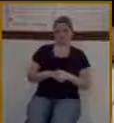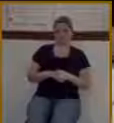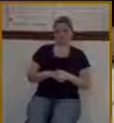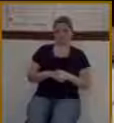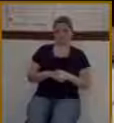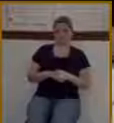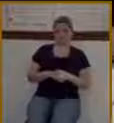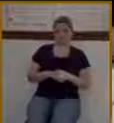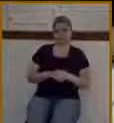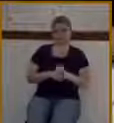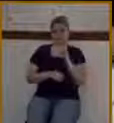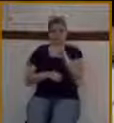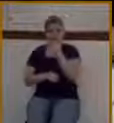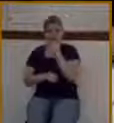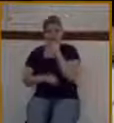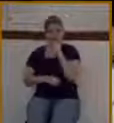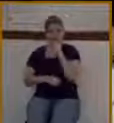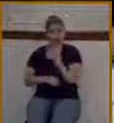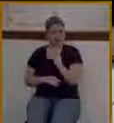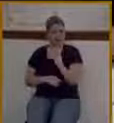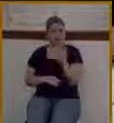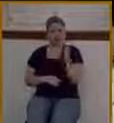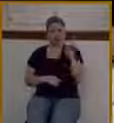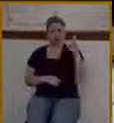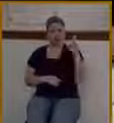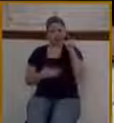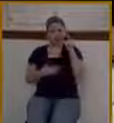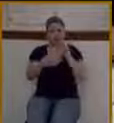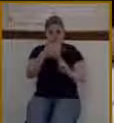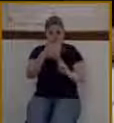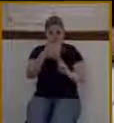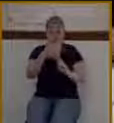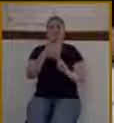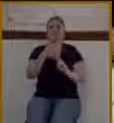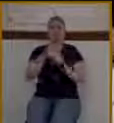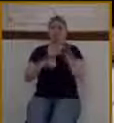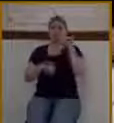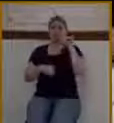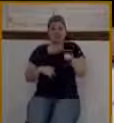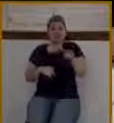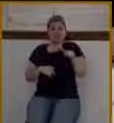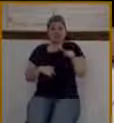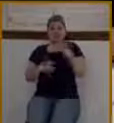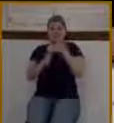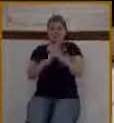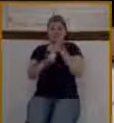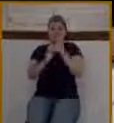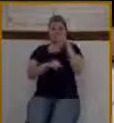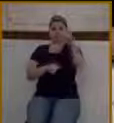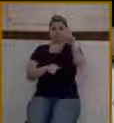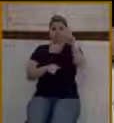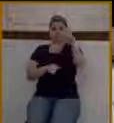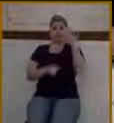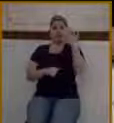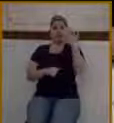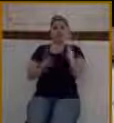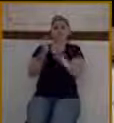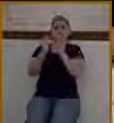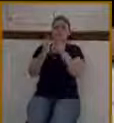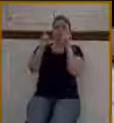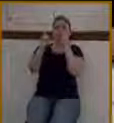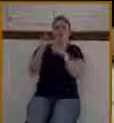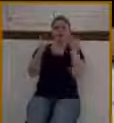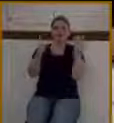accident, as we already saw. God prophesied this, and this is wholly appropriate when you understand the whole purpose for which Jesus had come.